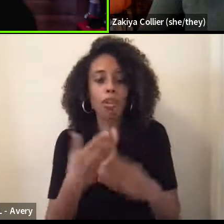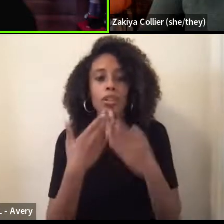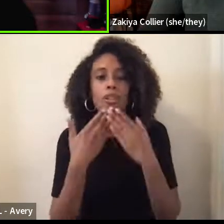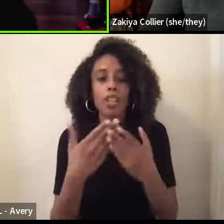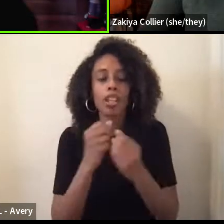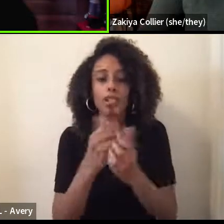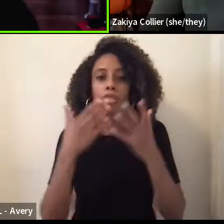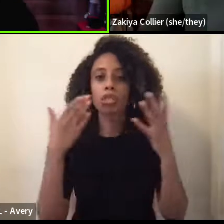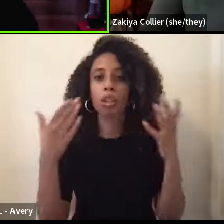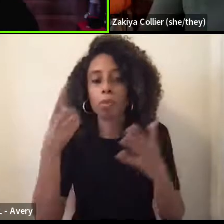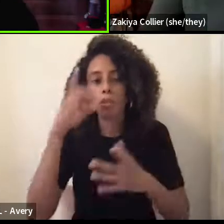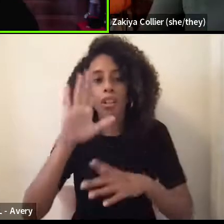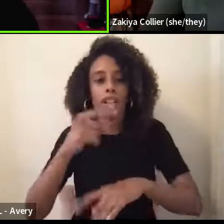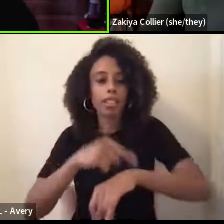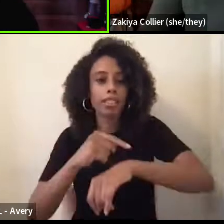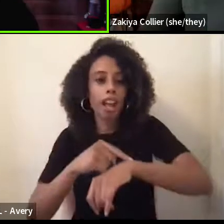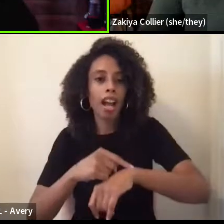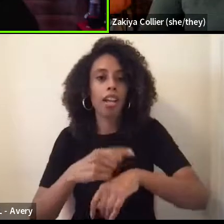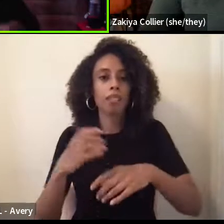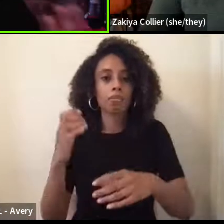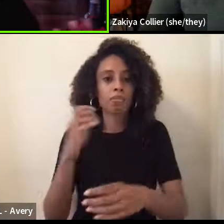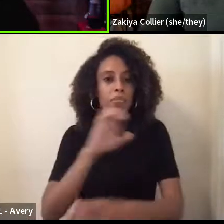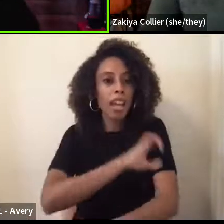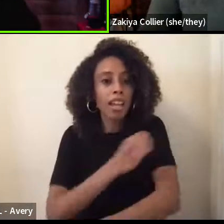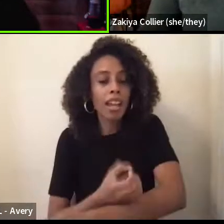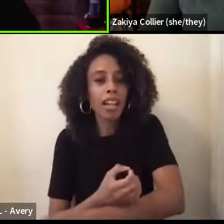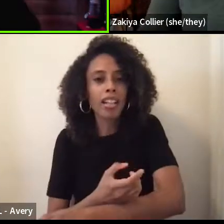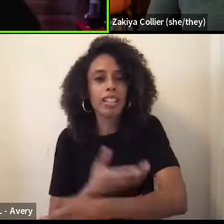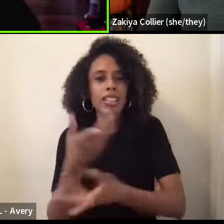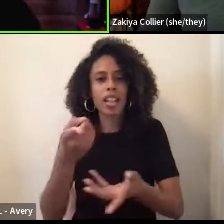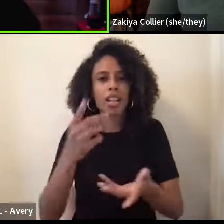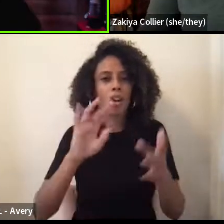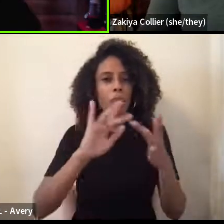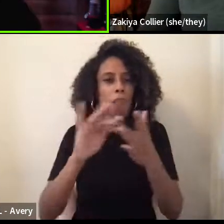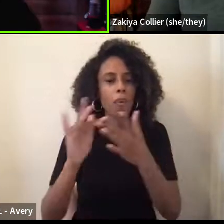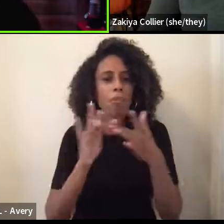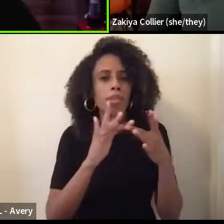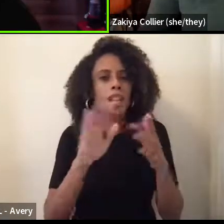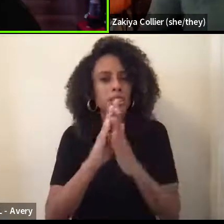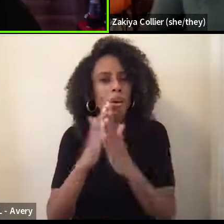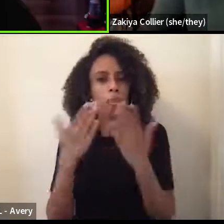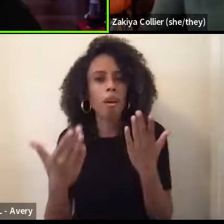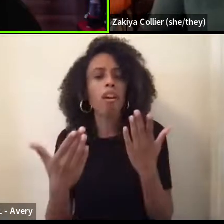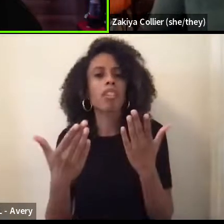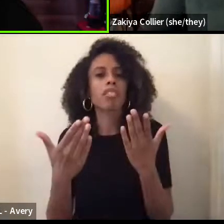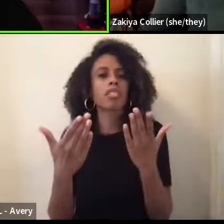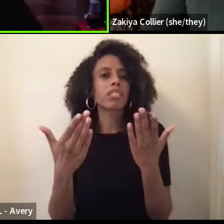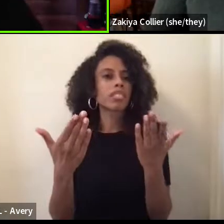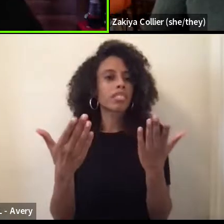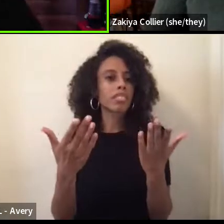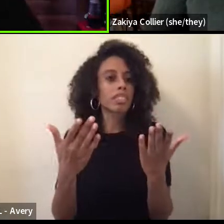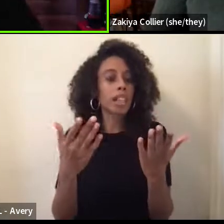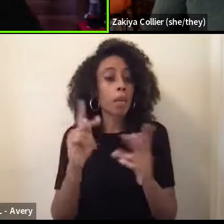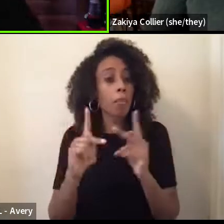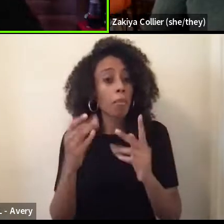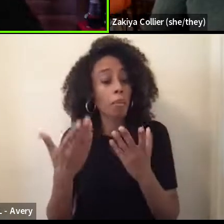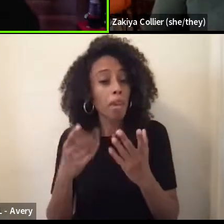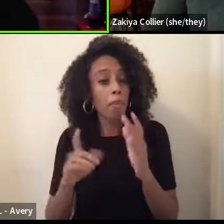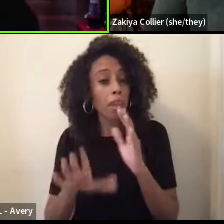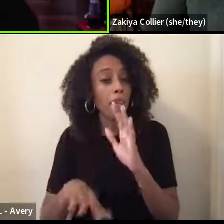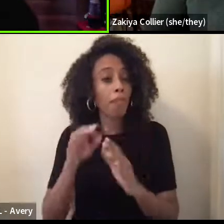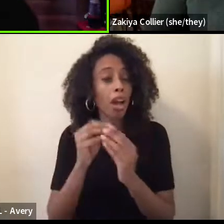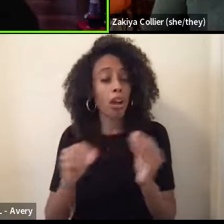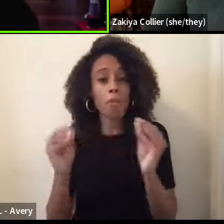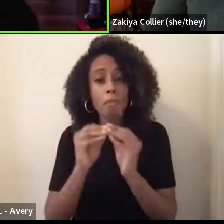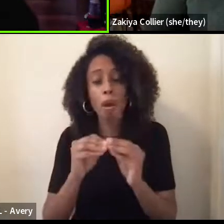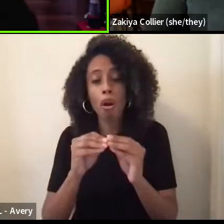there any websites or books that people, um, just off the top of your head that people might be able to find more information? And I can add